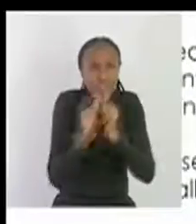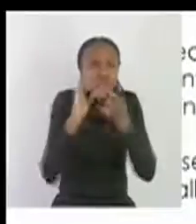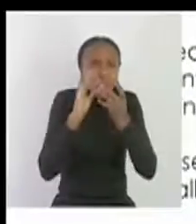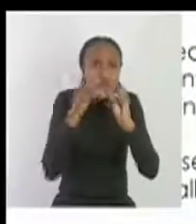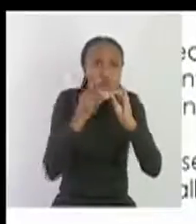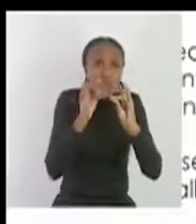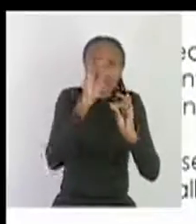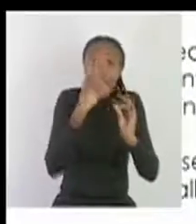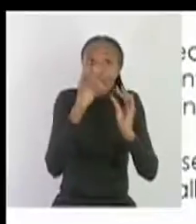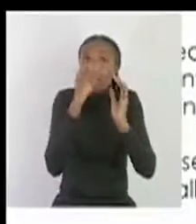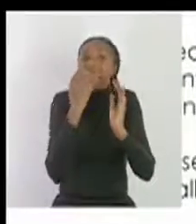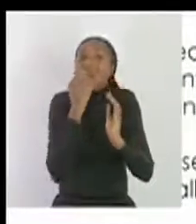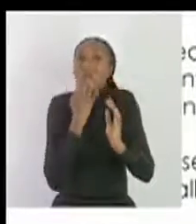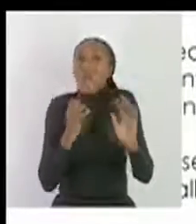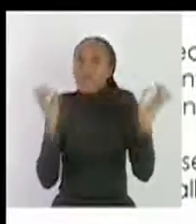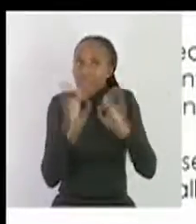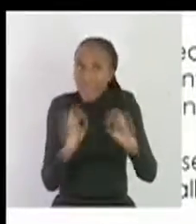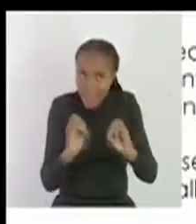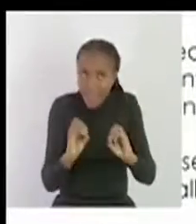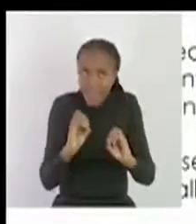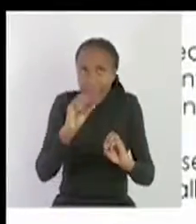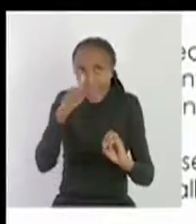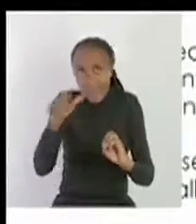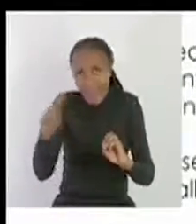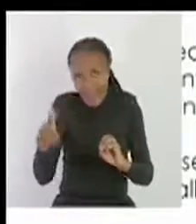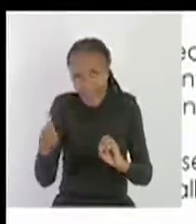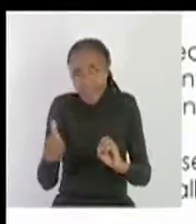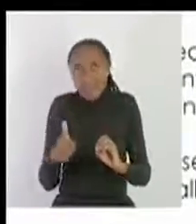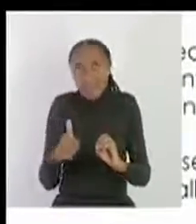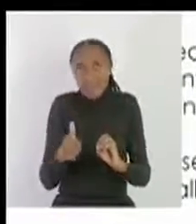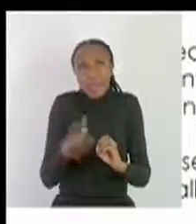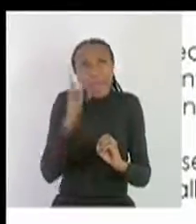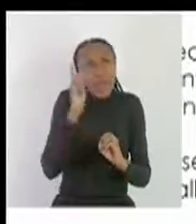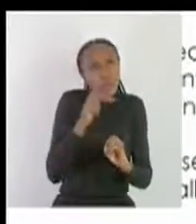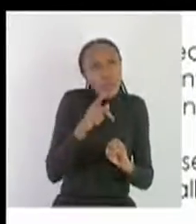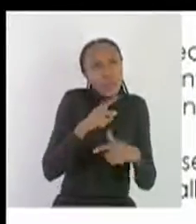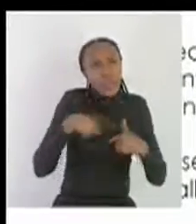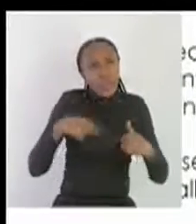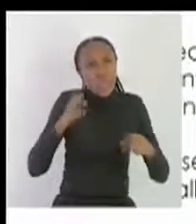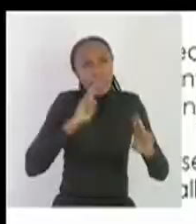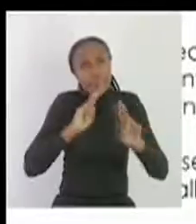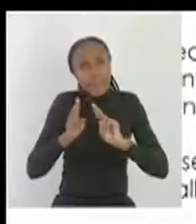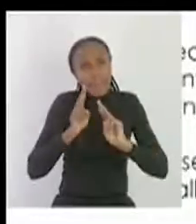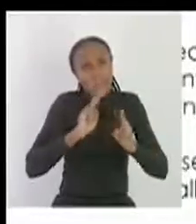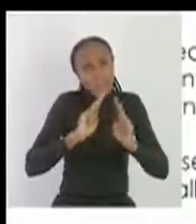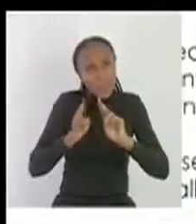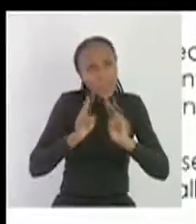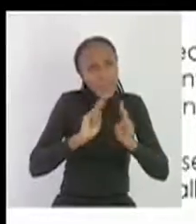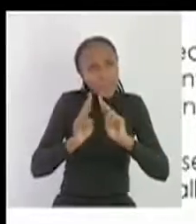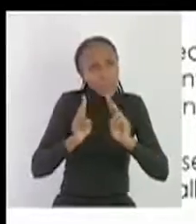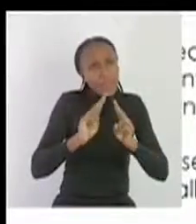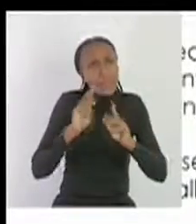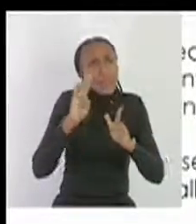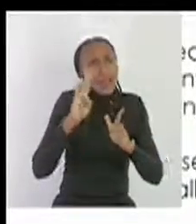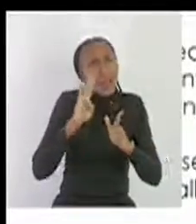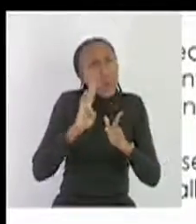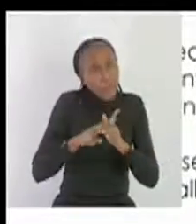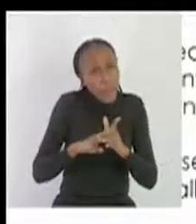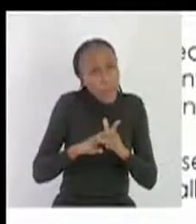and then many more and then the other thing that we have looked at we have looked we have also spoken that